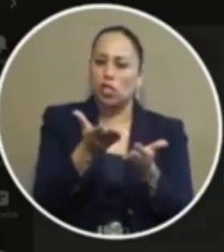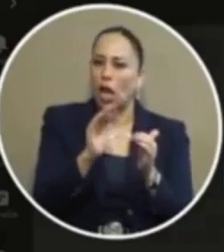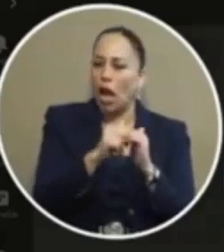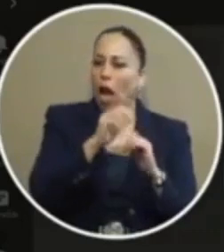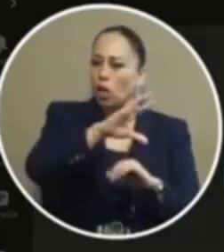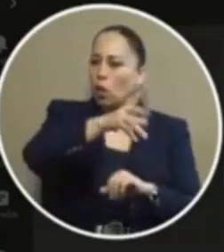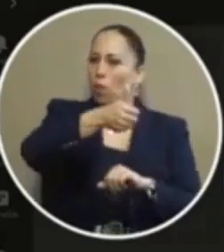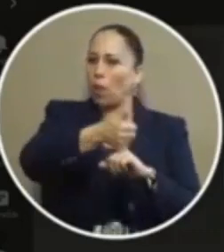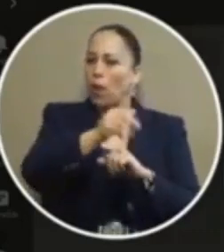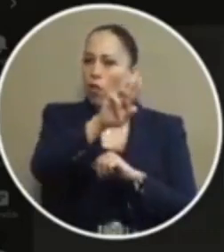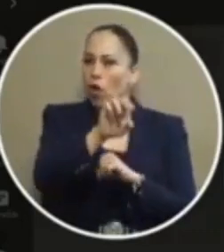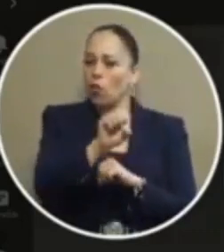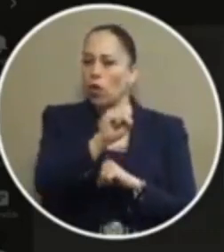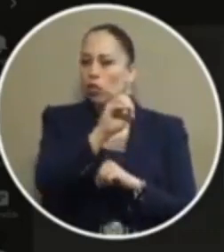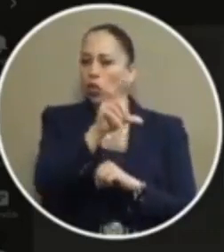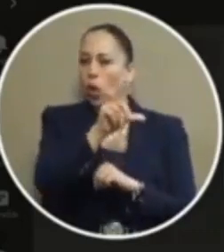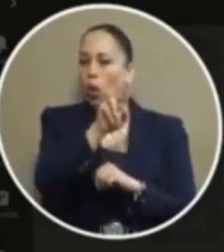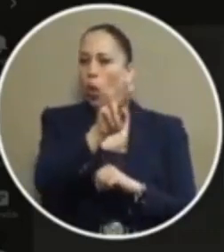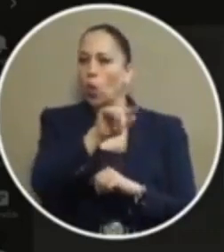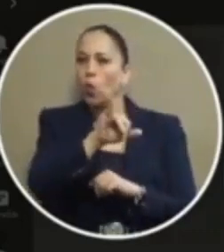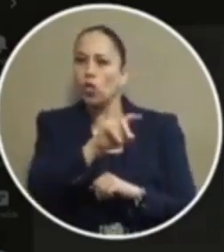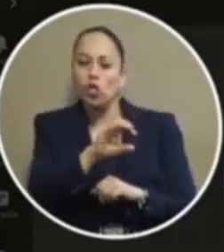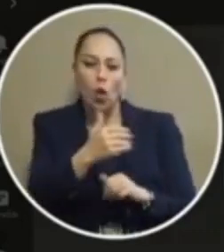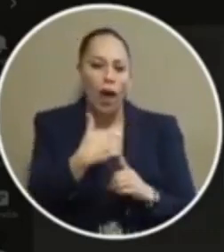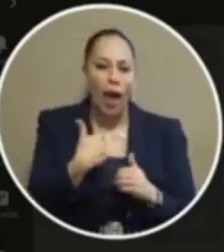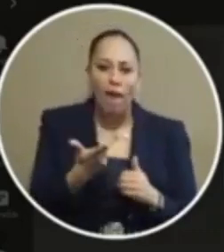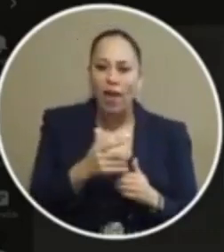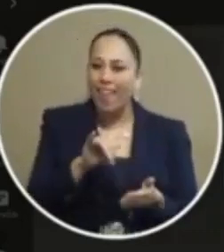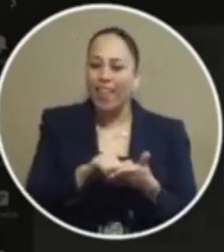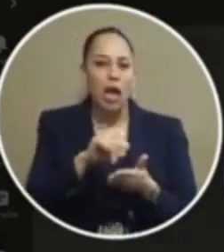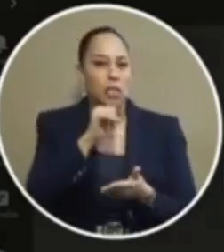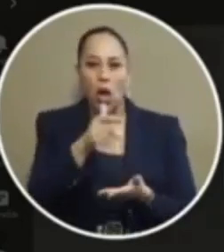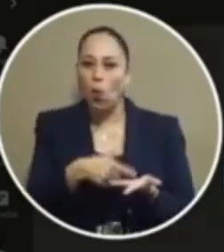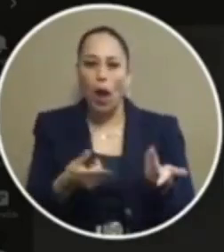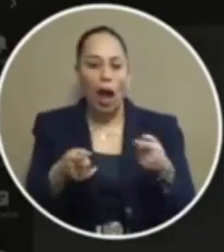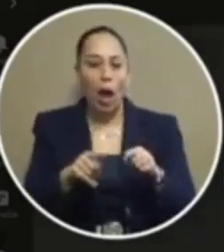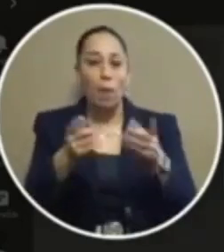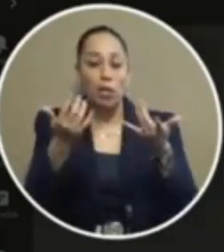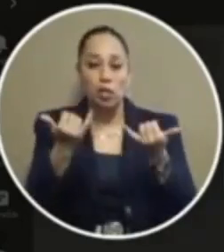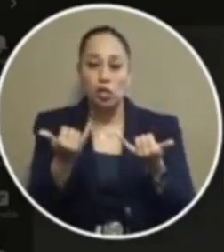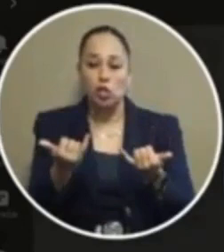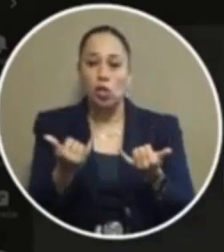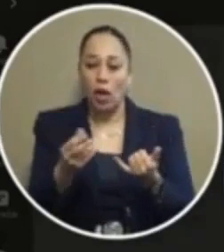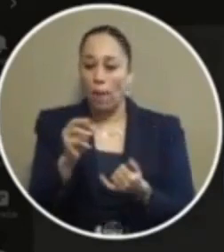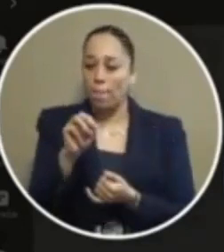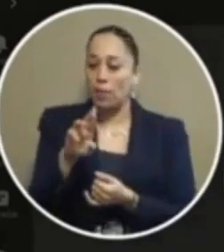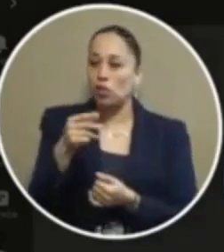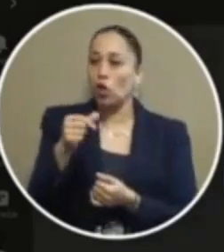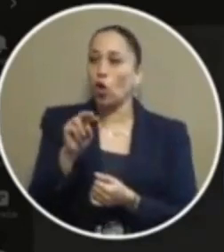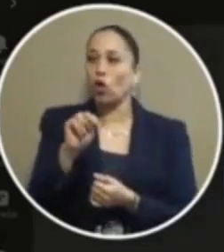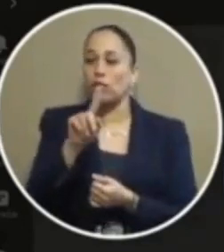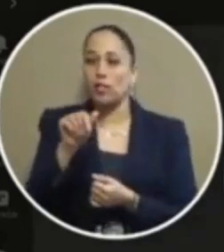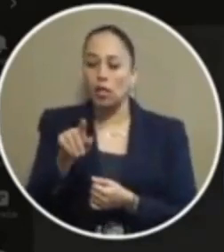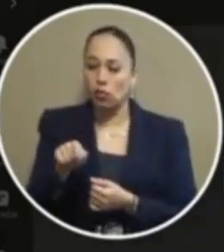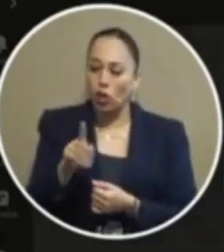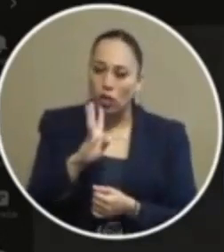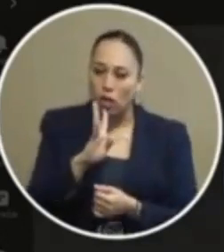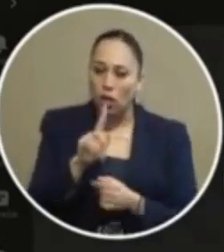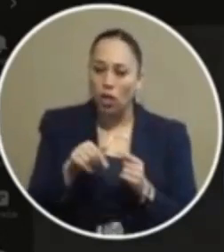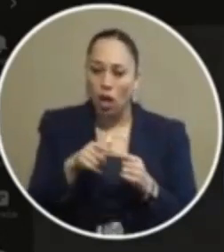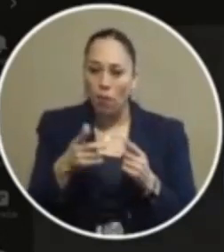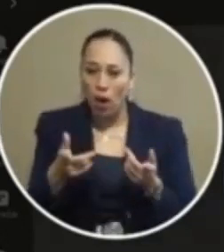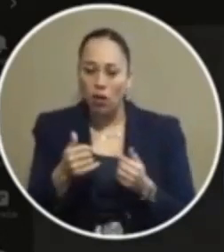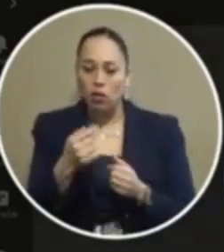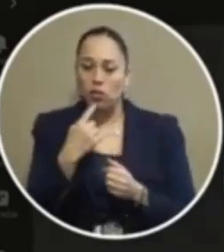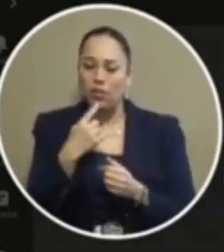implement the resolution that we passed um that's not what has happened today and so i'm certain i know that you've spoken about it and you said you're